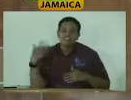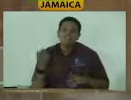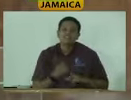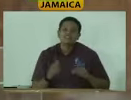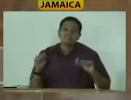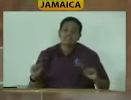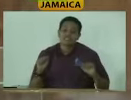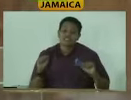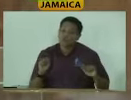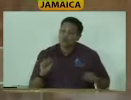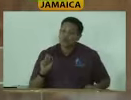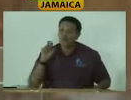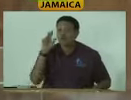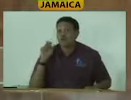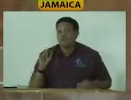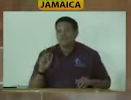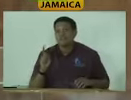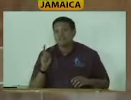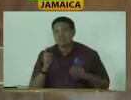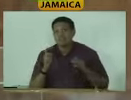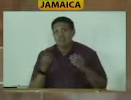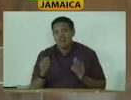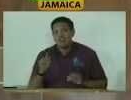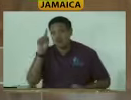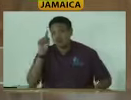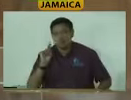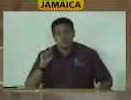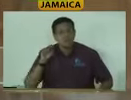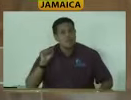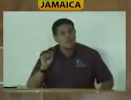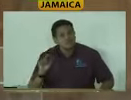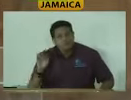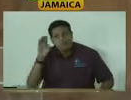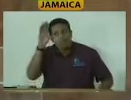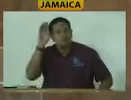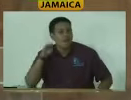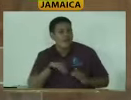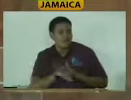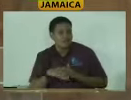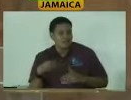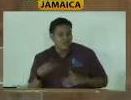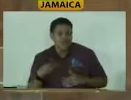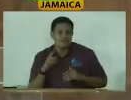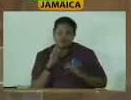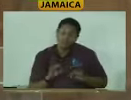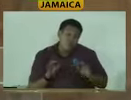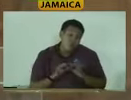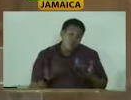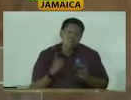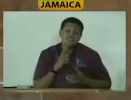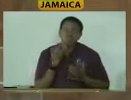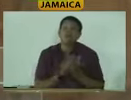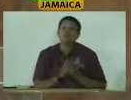being able to get upstairs where offices are upstairs. These are all very important things. The fact of the matter is that the